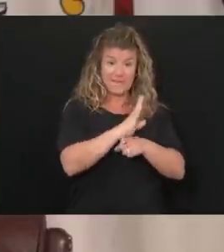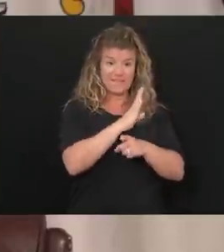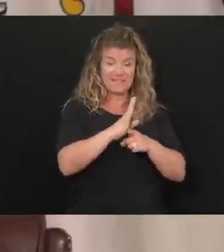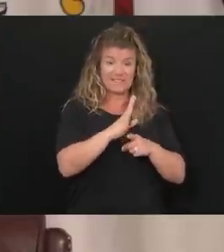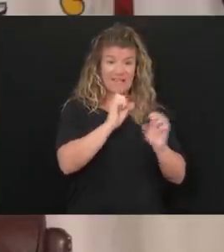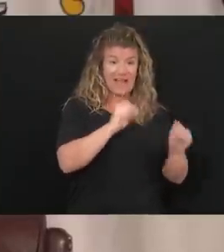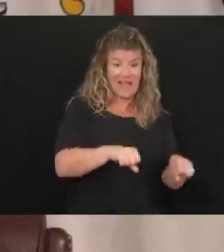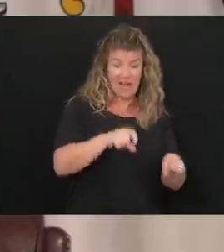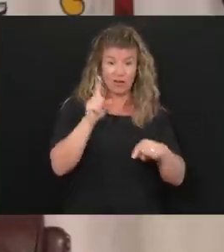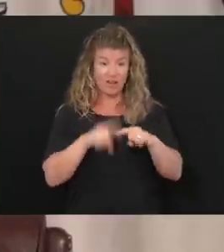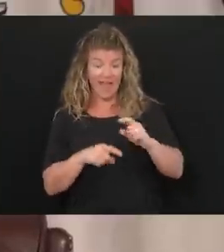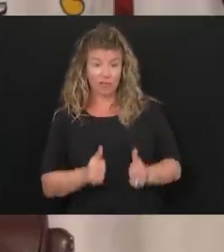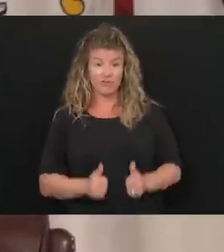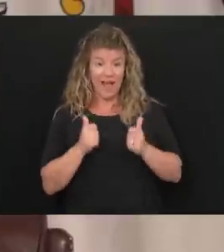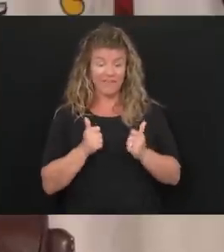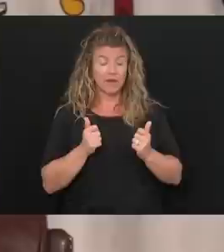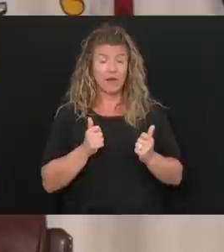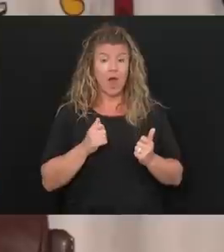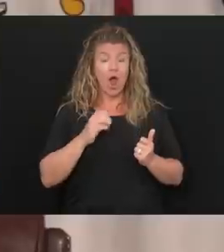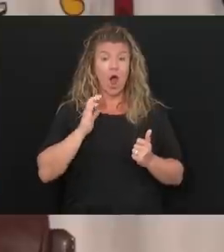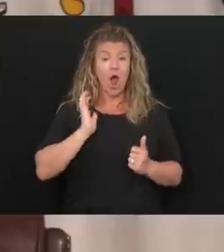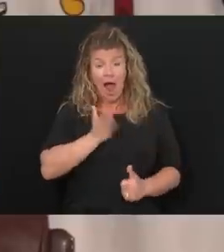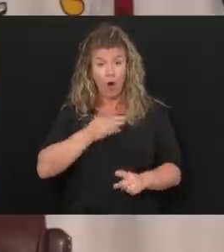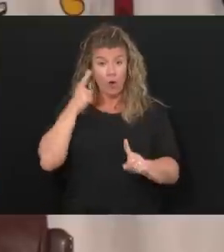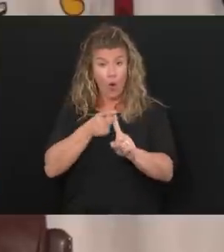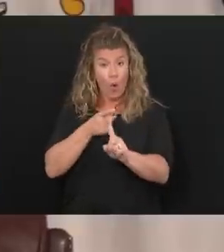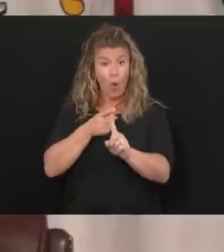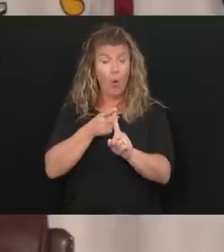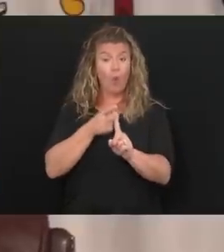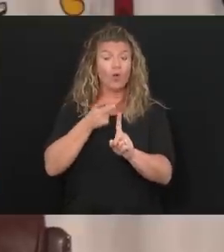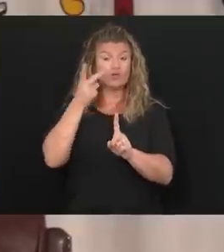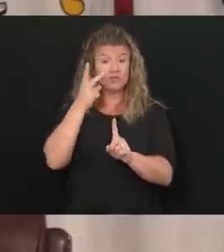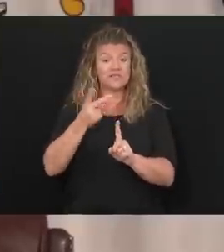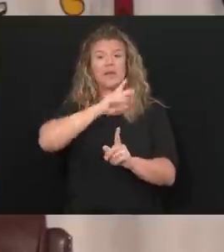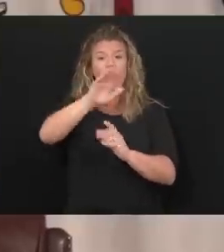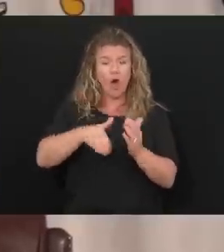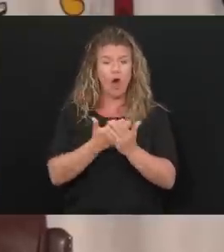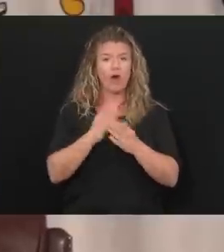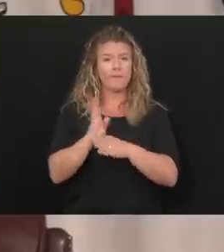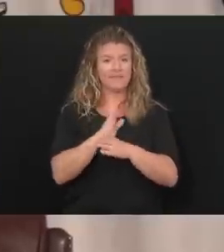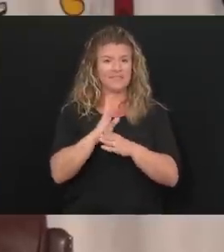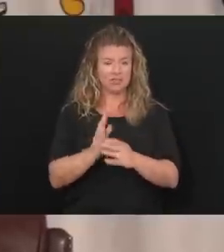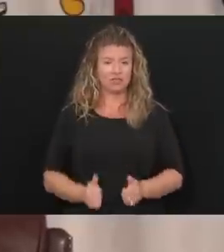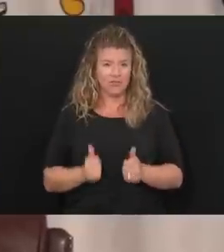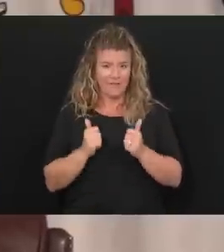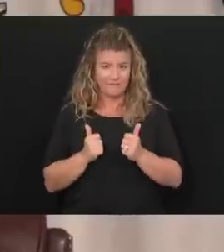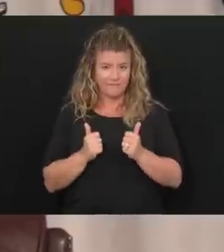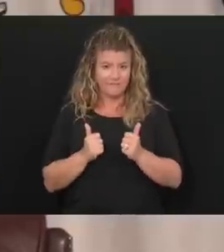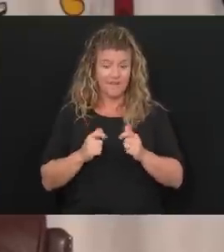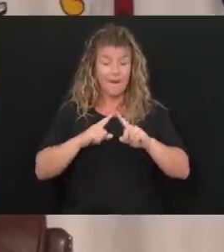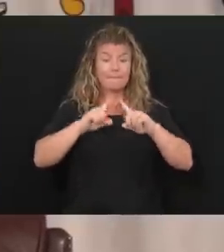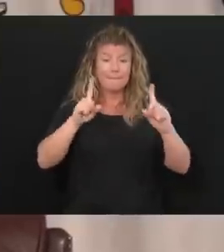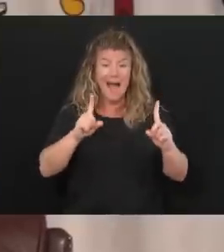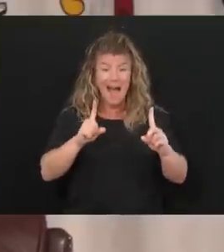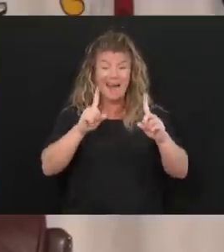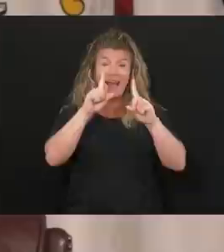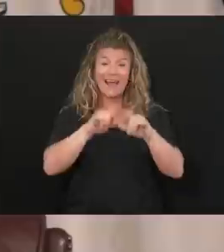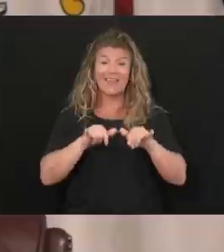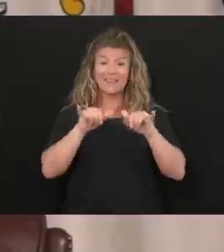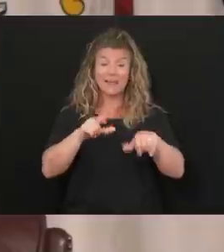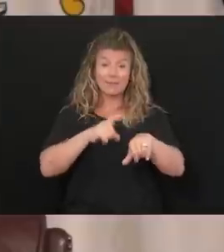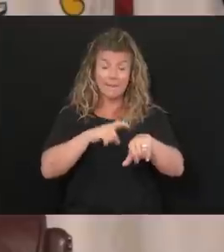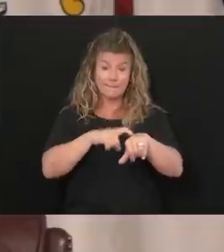survive. We're going to try like crazy to, to see that there's all businesses survive. But at the same time,